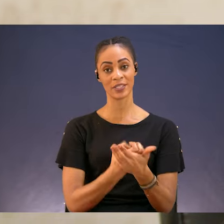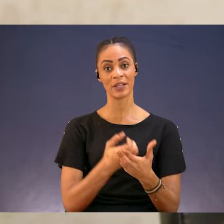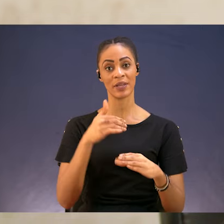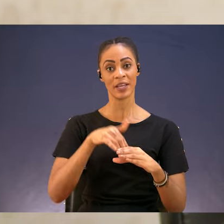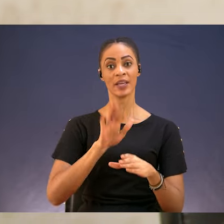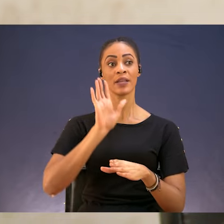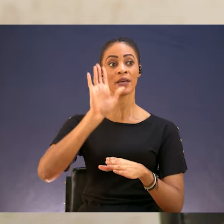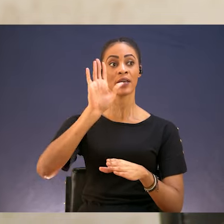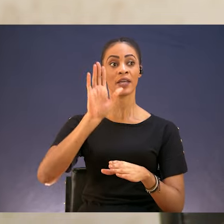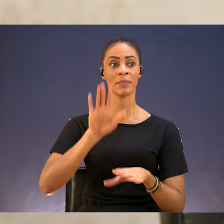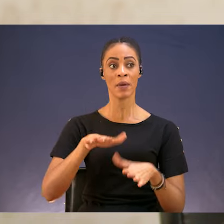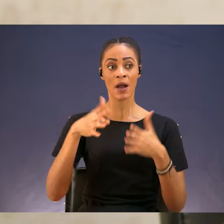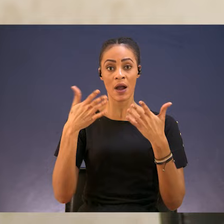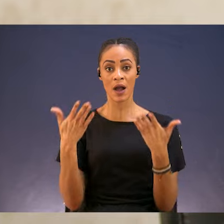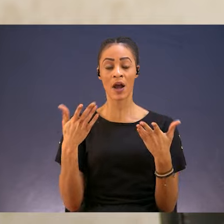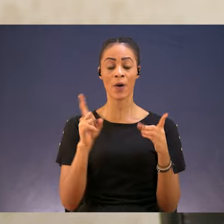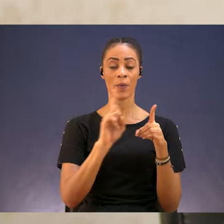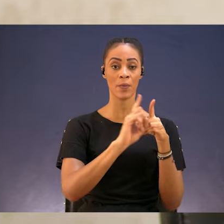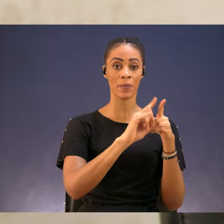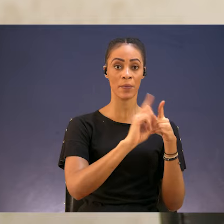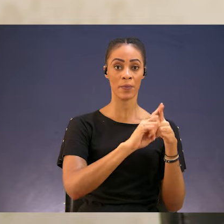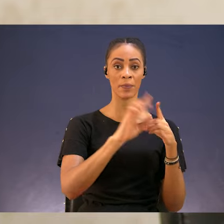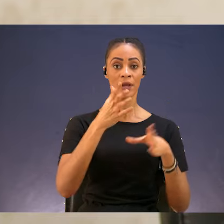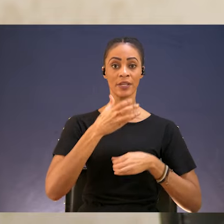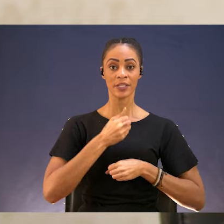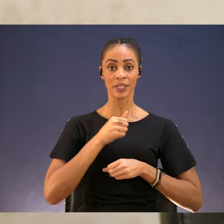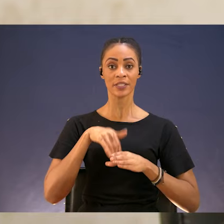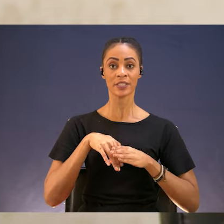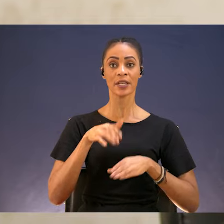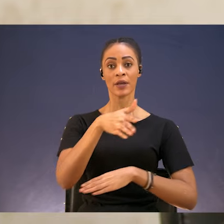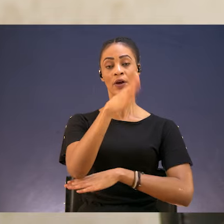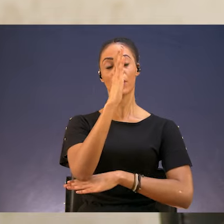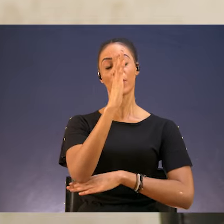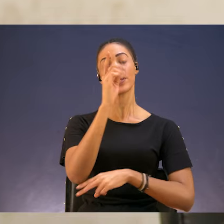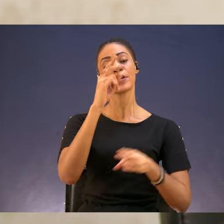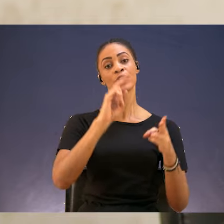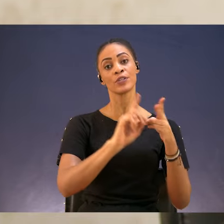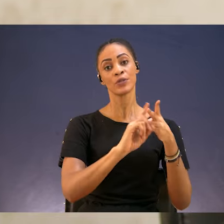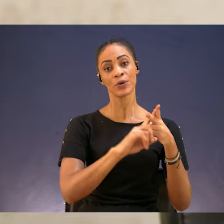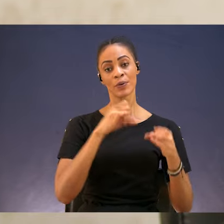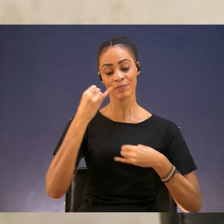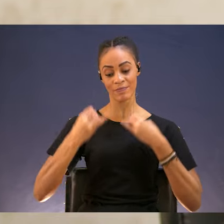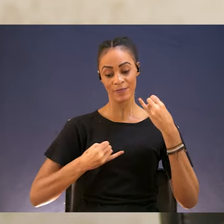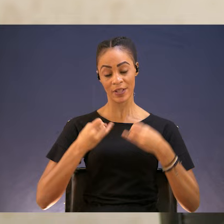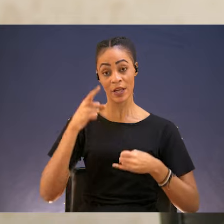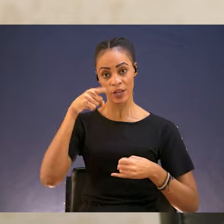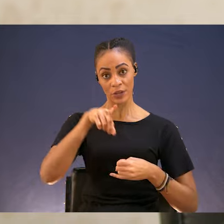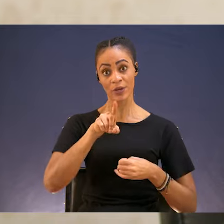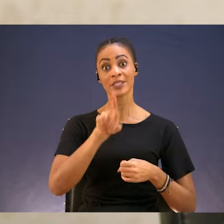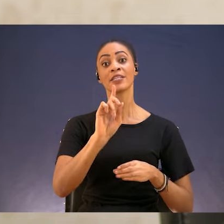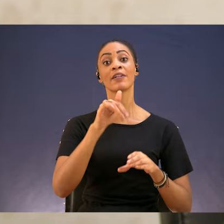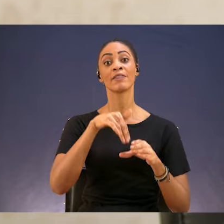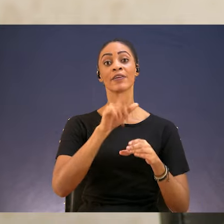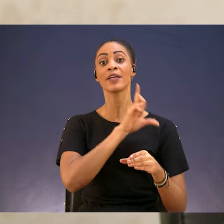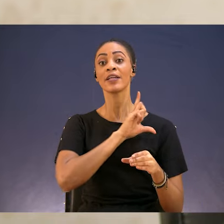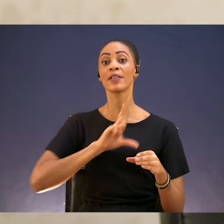established inside him. How do you do that? Number one, trust in the Lord. Number two, delight yourself